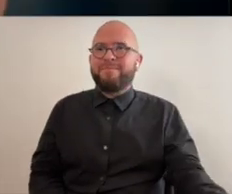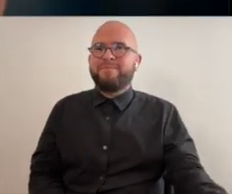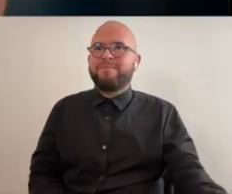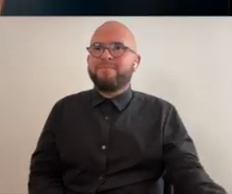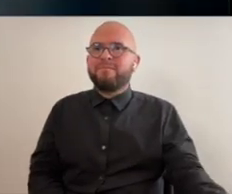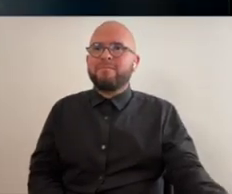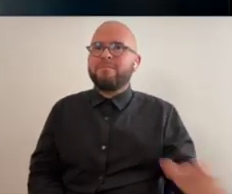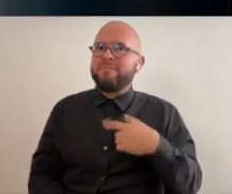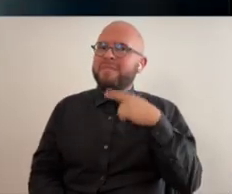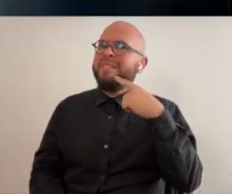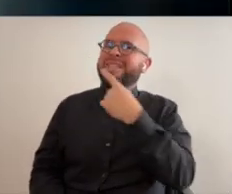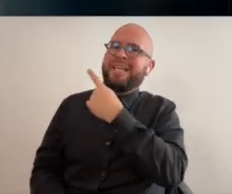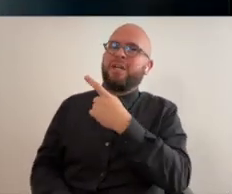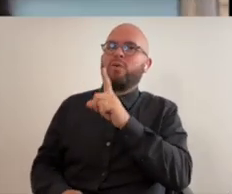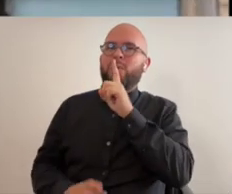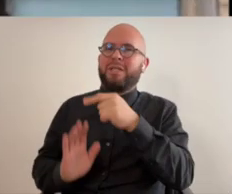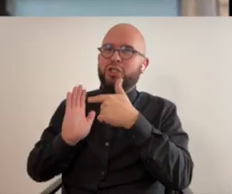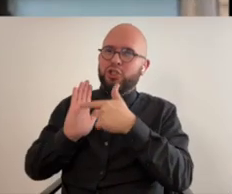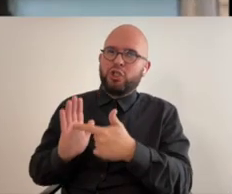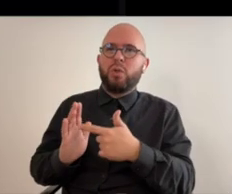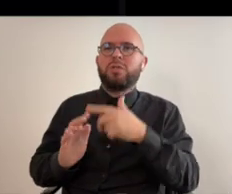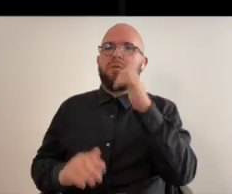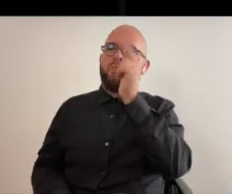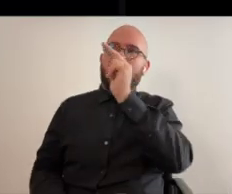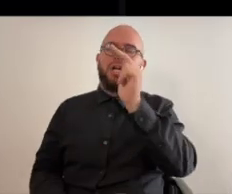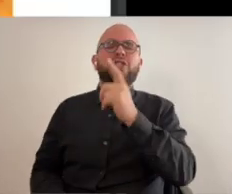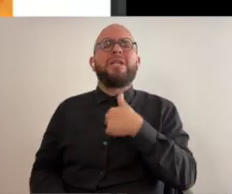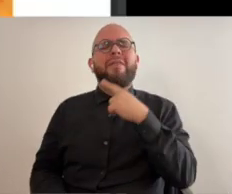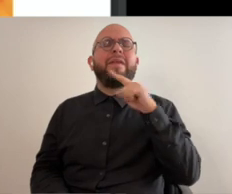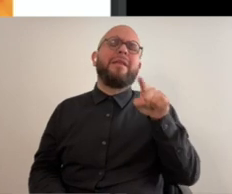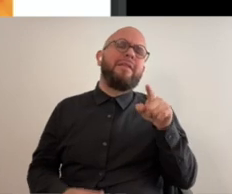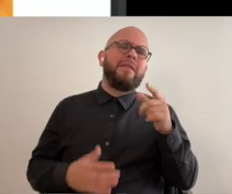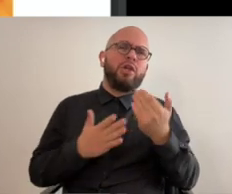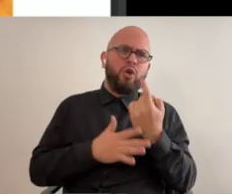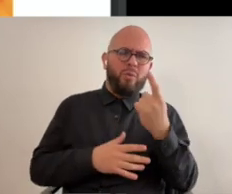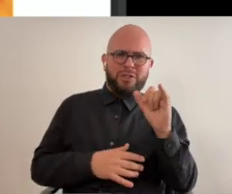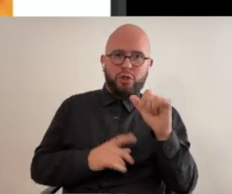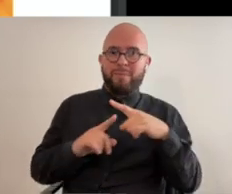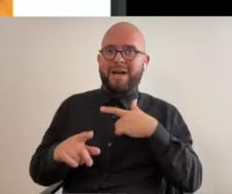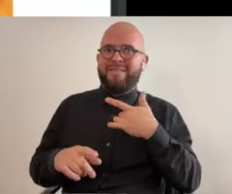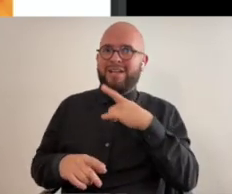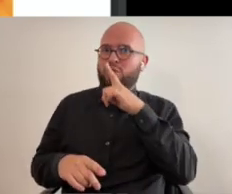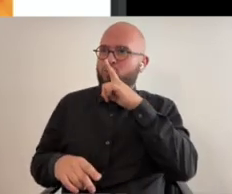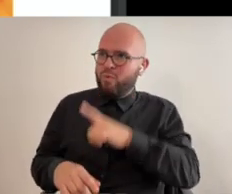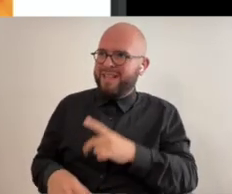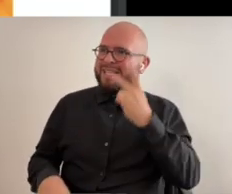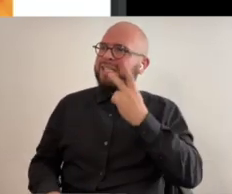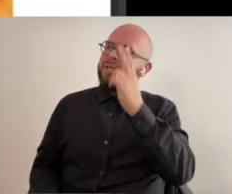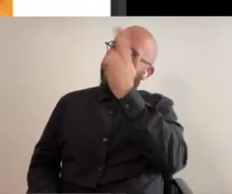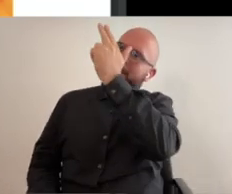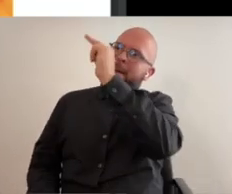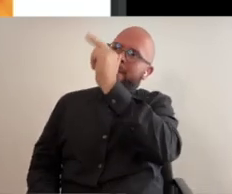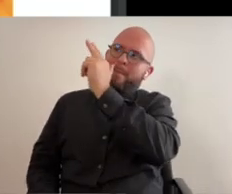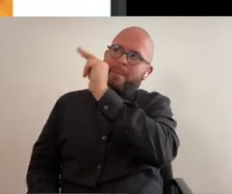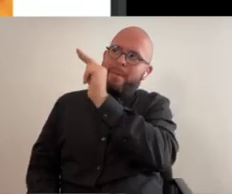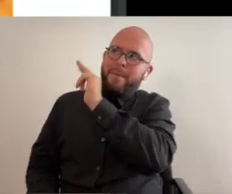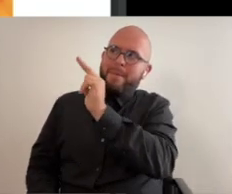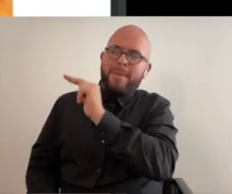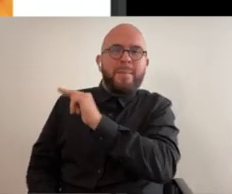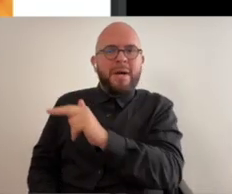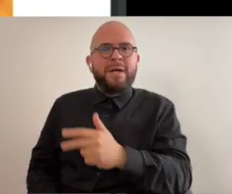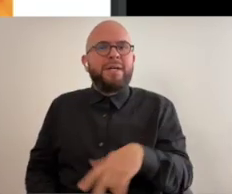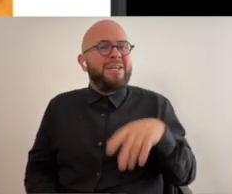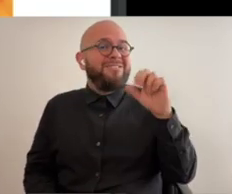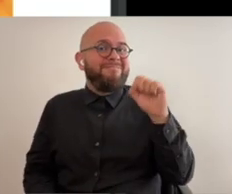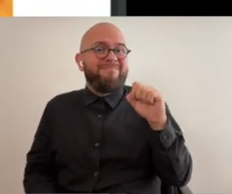don't mind yeah is that because i think that really shows those brush strokes not that the other one doesn't as well but you can really